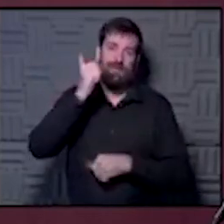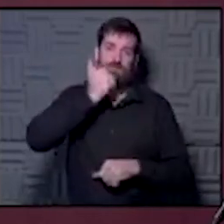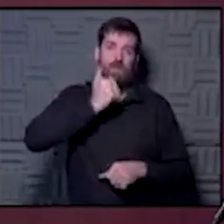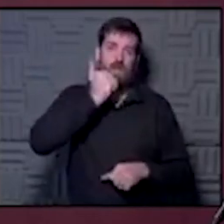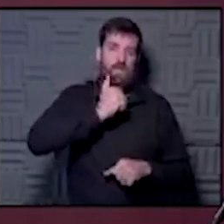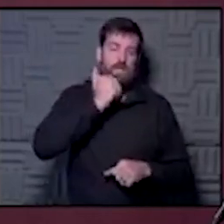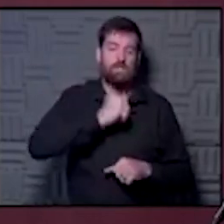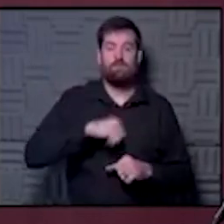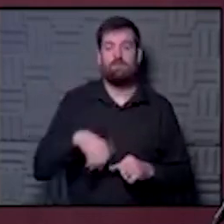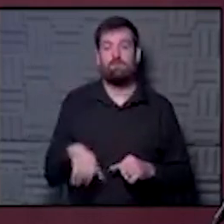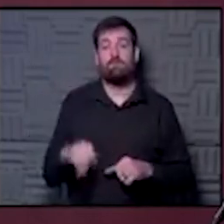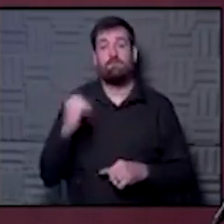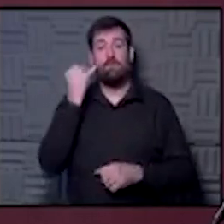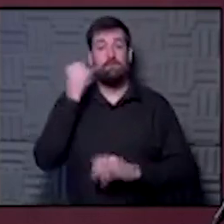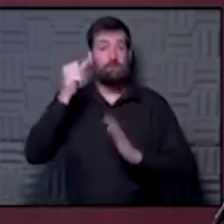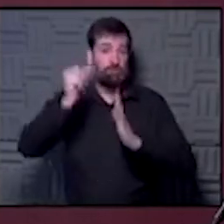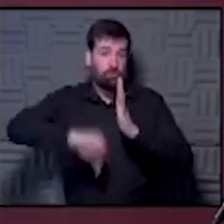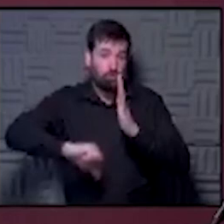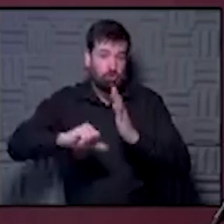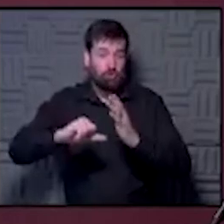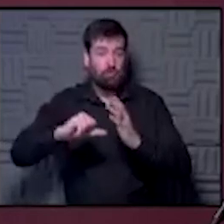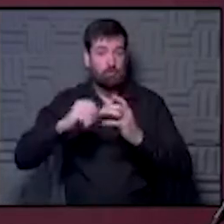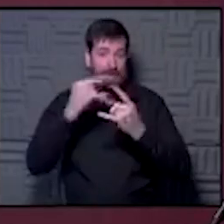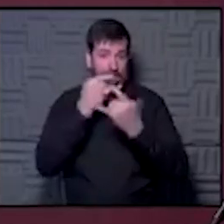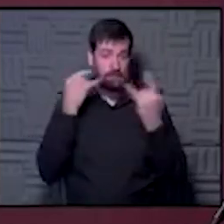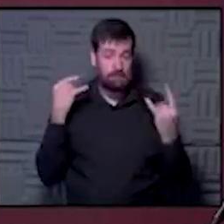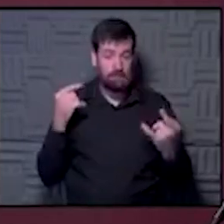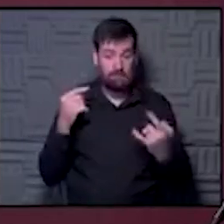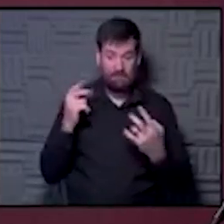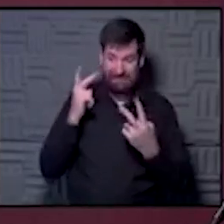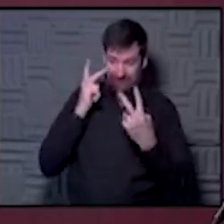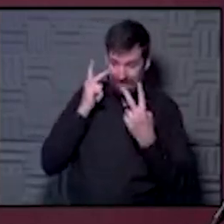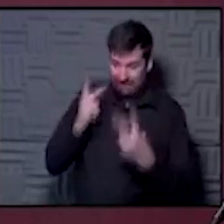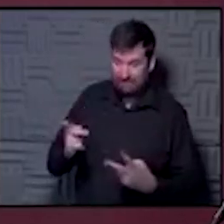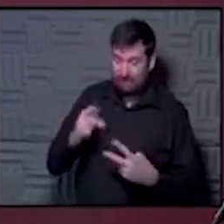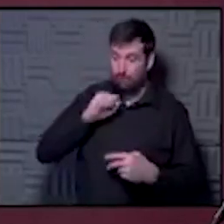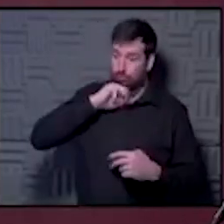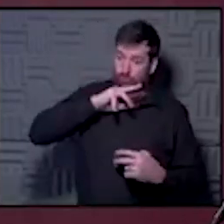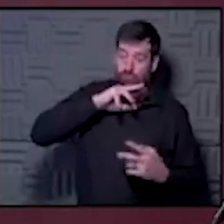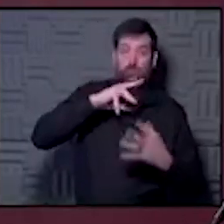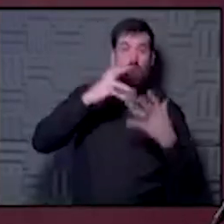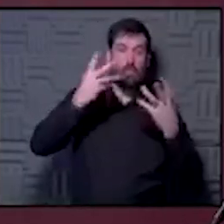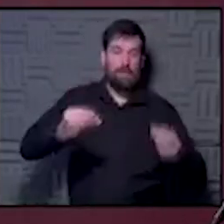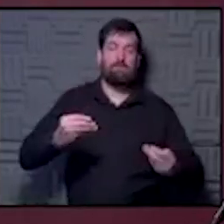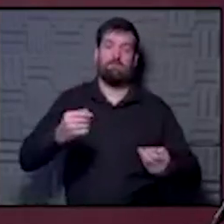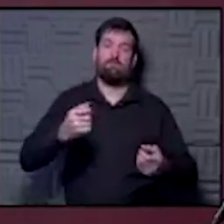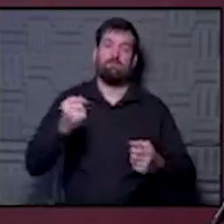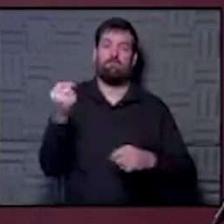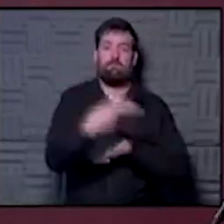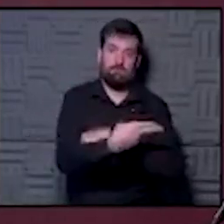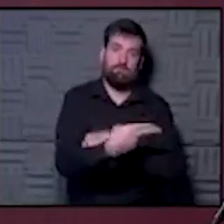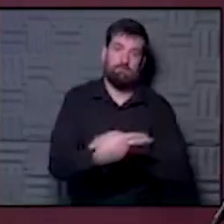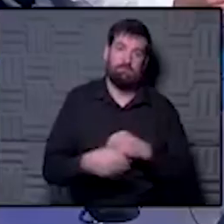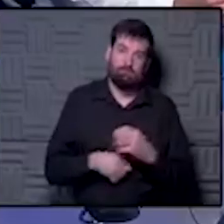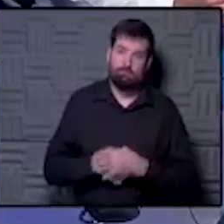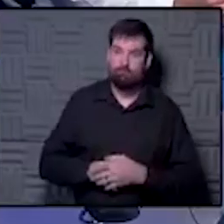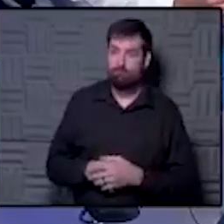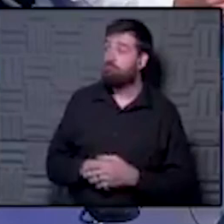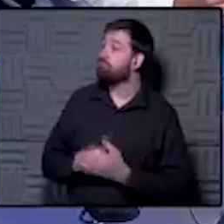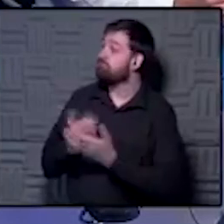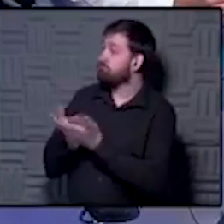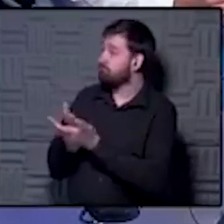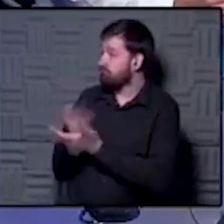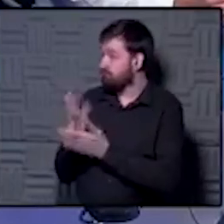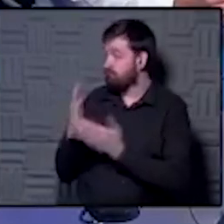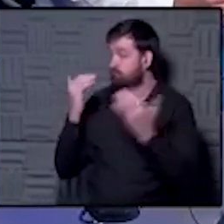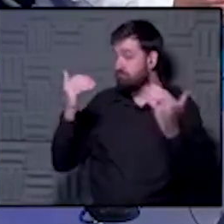for those that are using surgical masks, whenever they become visibly soiled or whenever they become wet, you really should be disposing of them. All right.